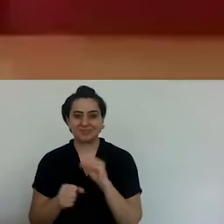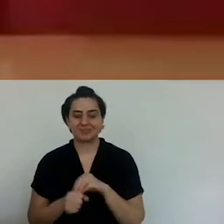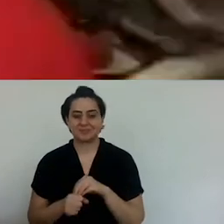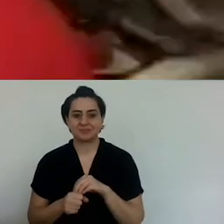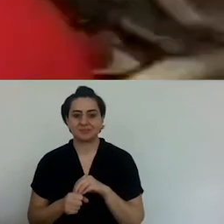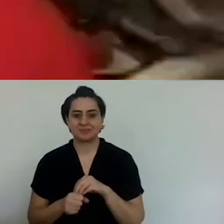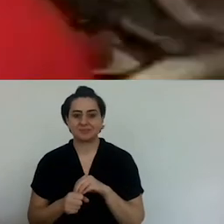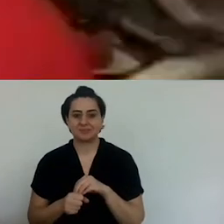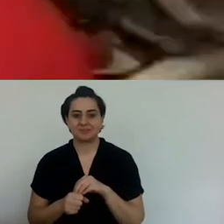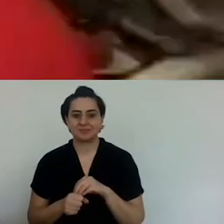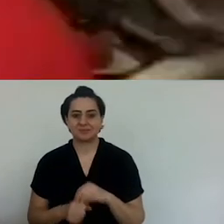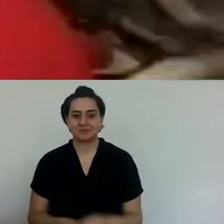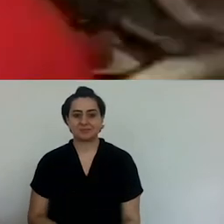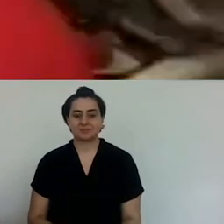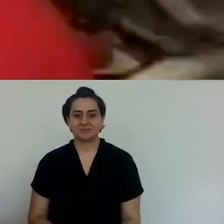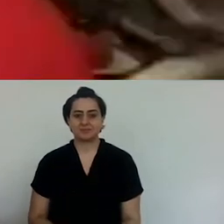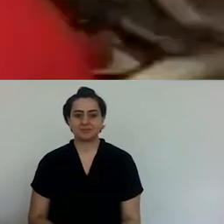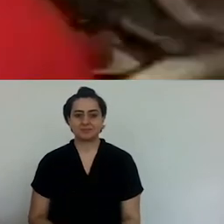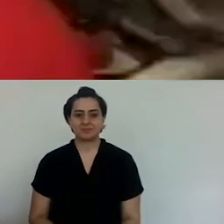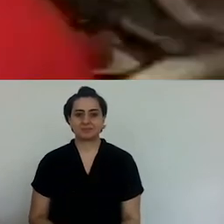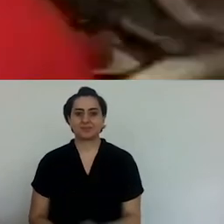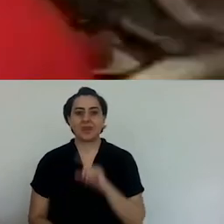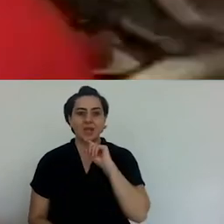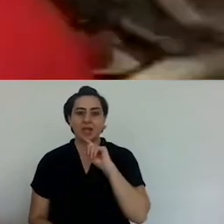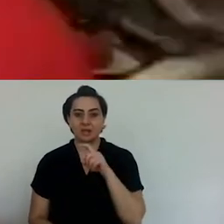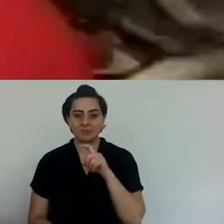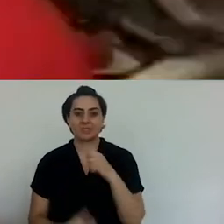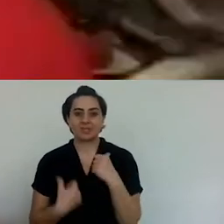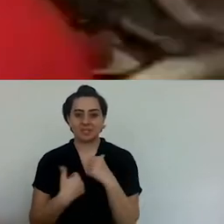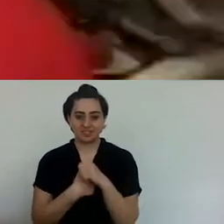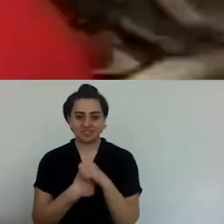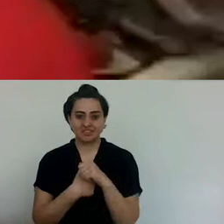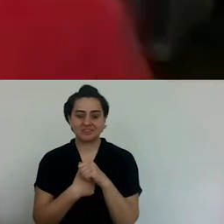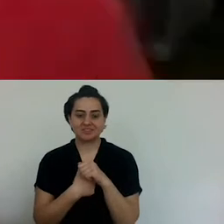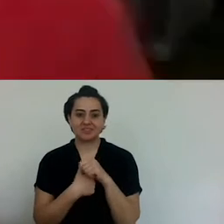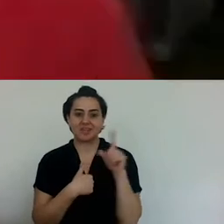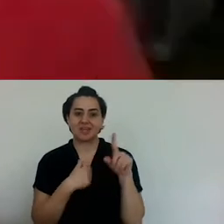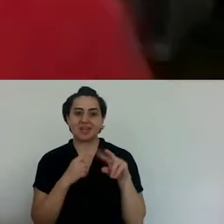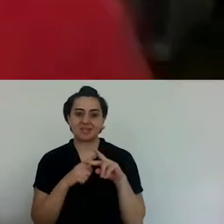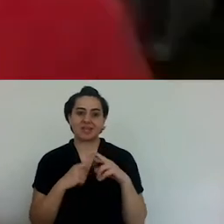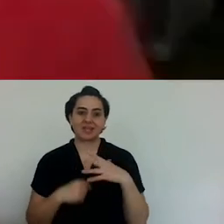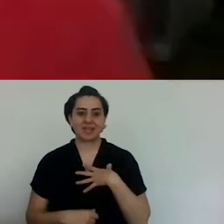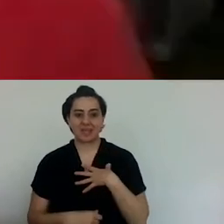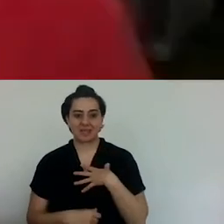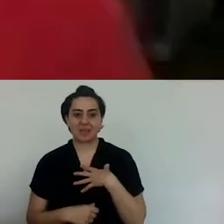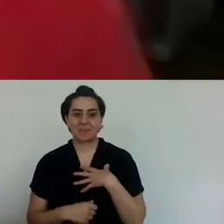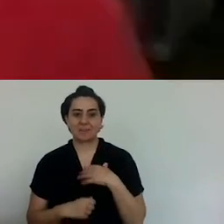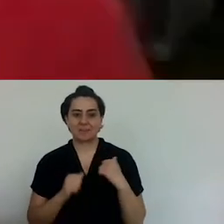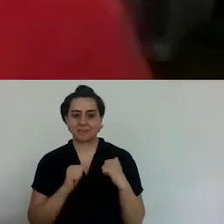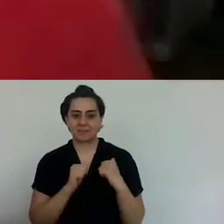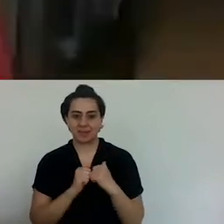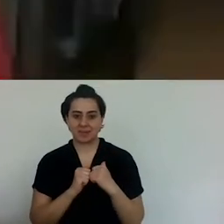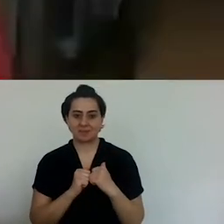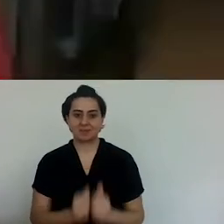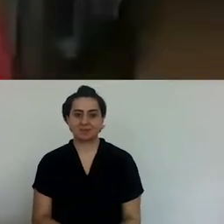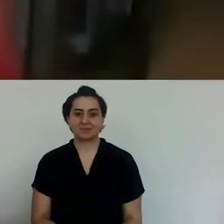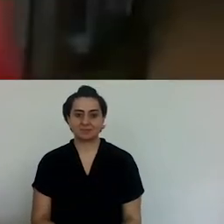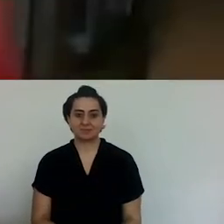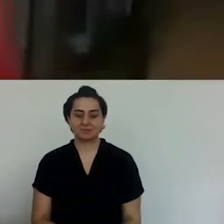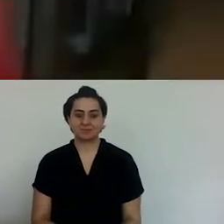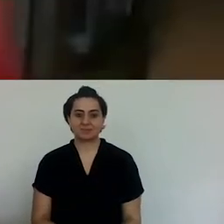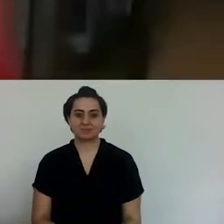And Yedikule used to be by the seaside when I was little. And my uncle's wife,